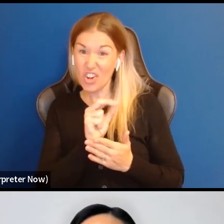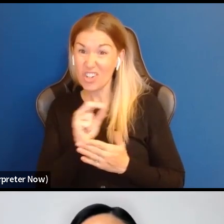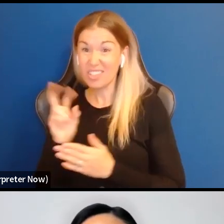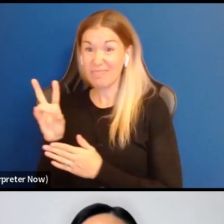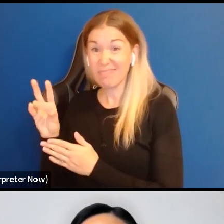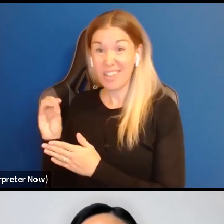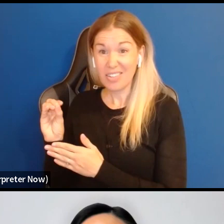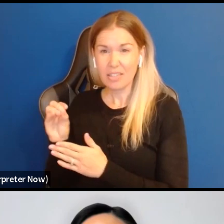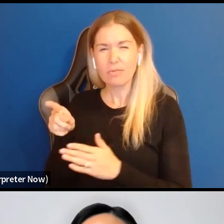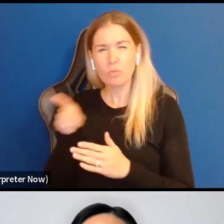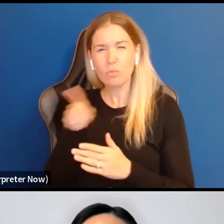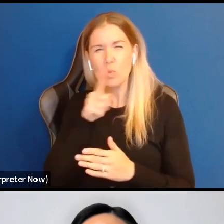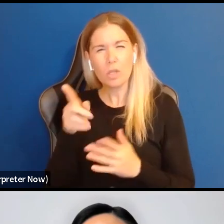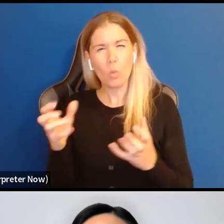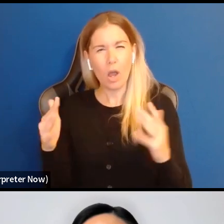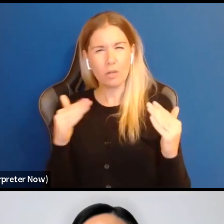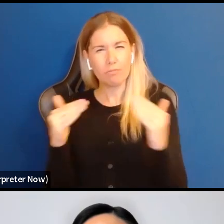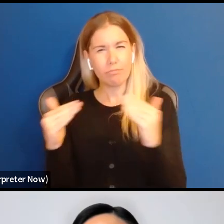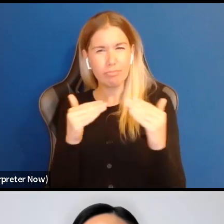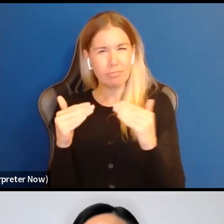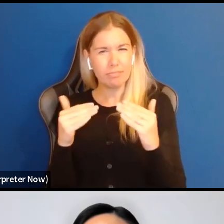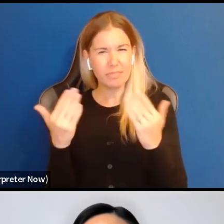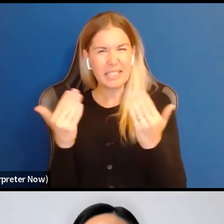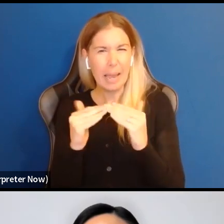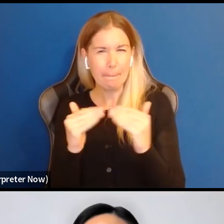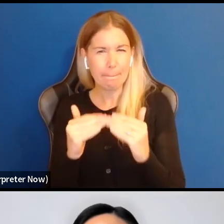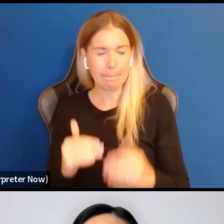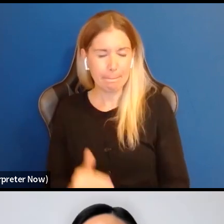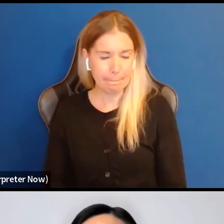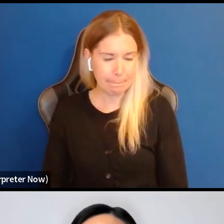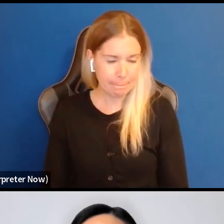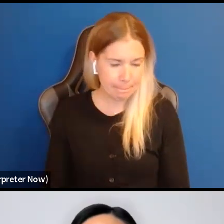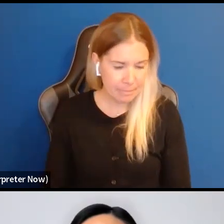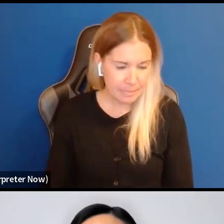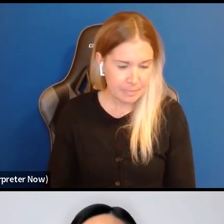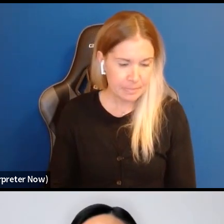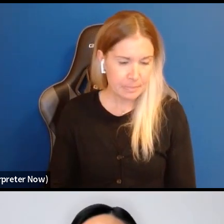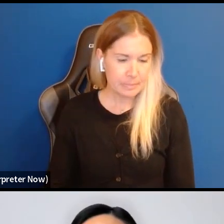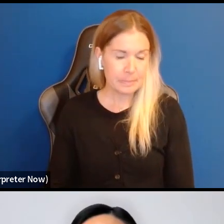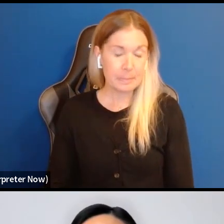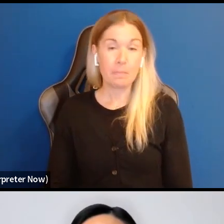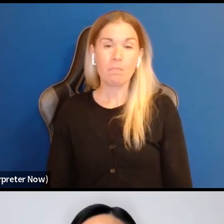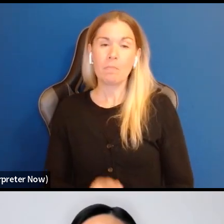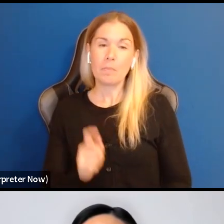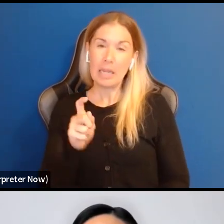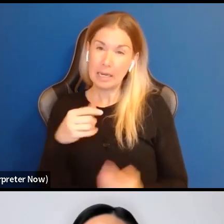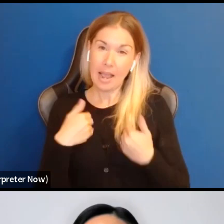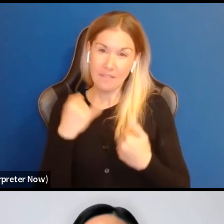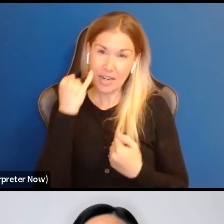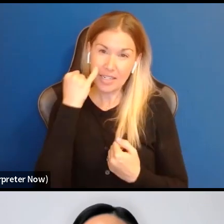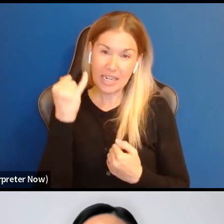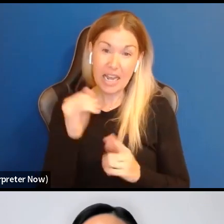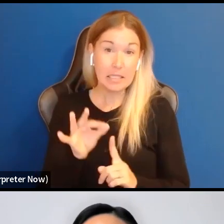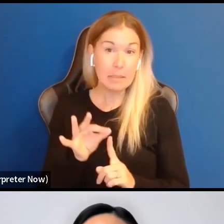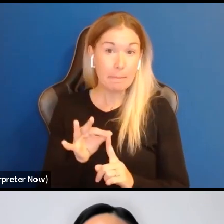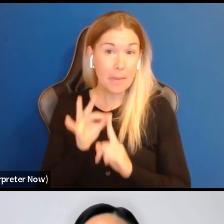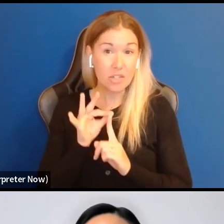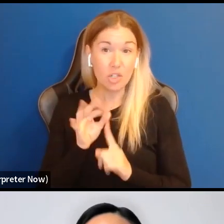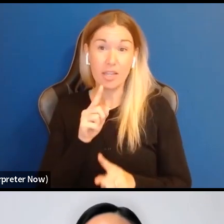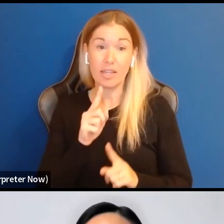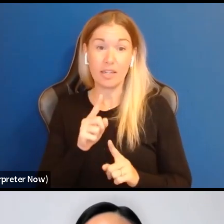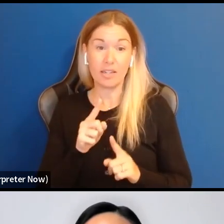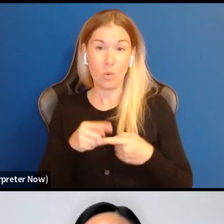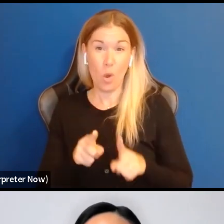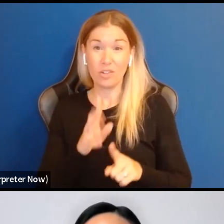want those amounts to be pretty congruent. So, um, you do need to have an idea, um, especially as you're talking about the capacity